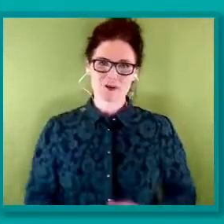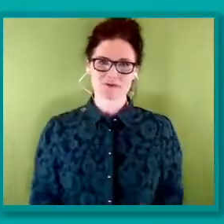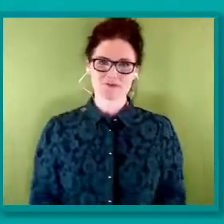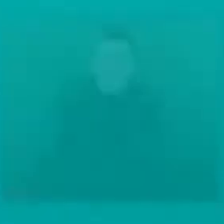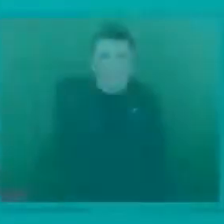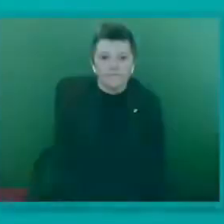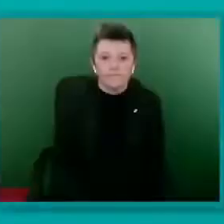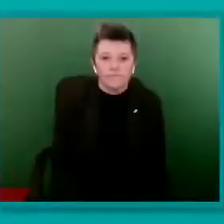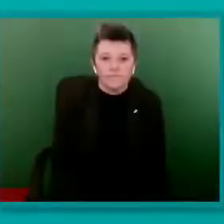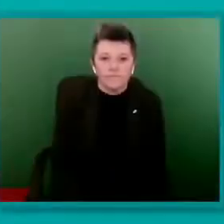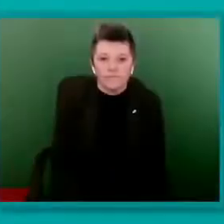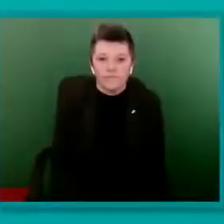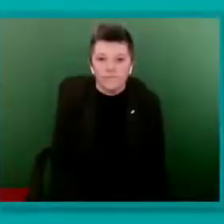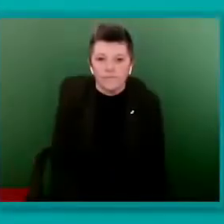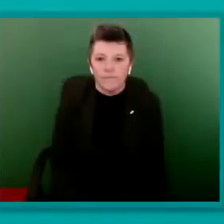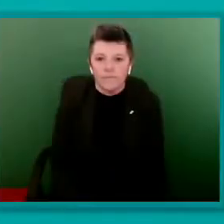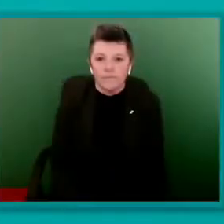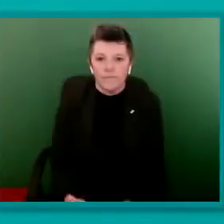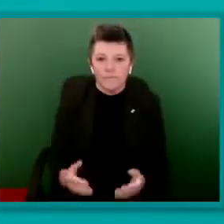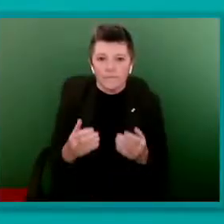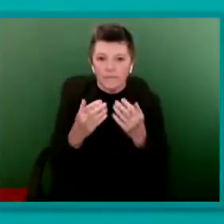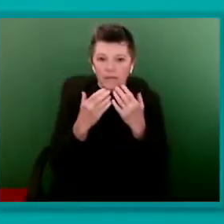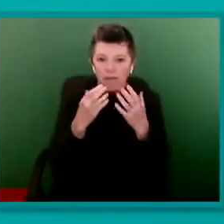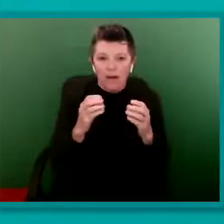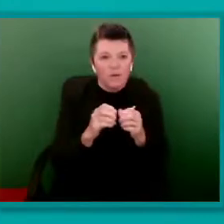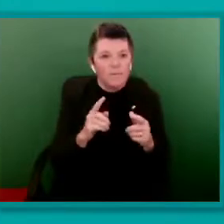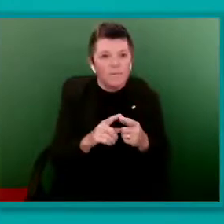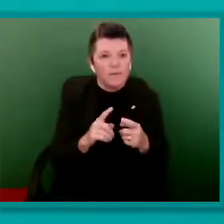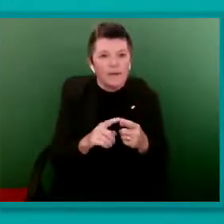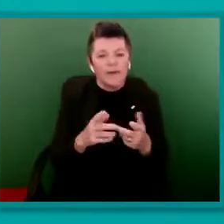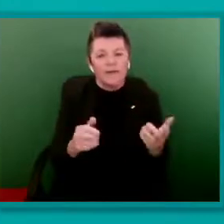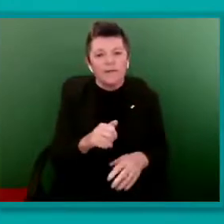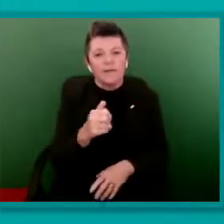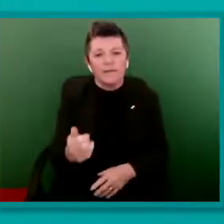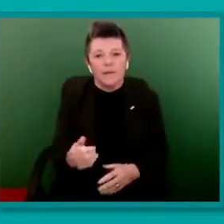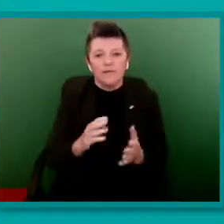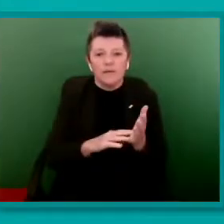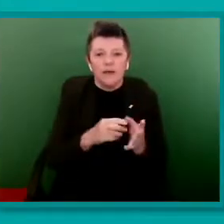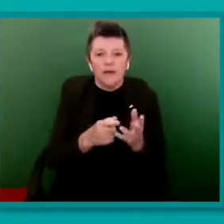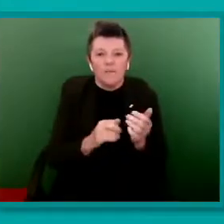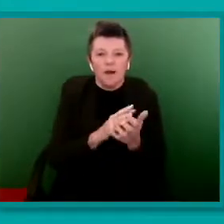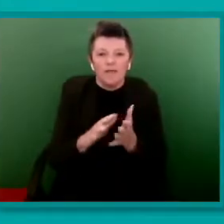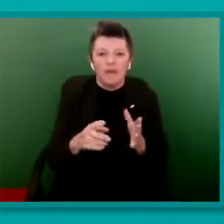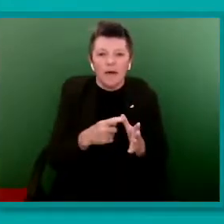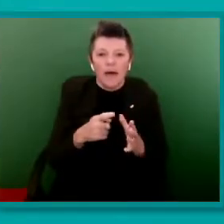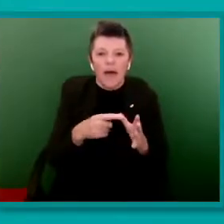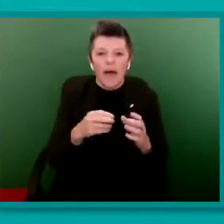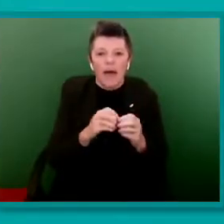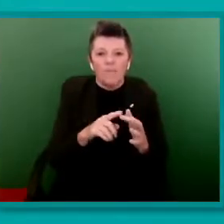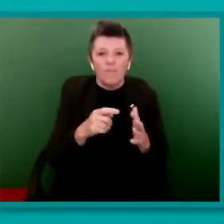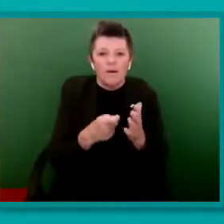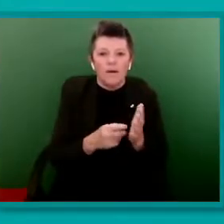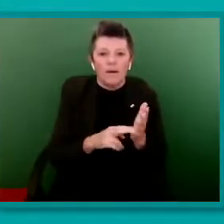Thank you. Next, can I call on Martha Abernathy from the Society of Radiographers?